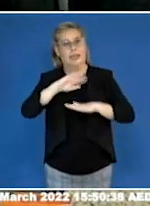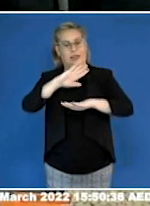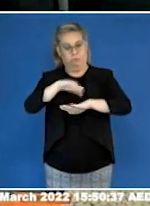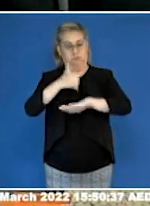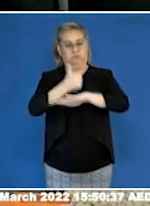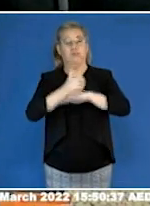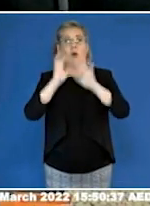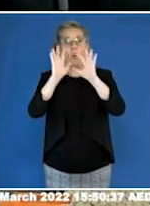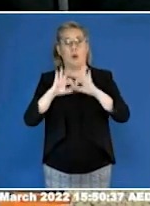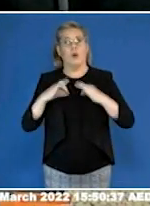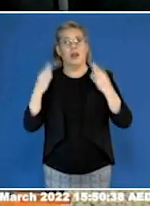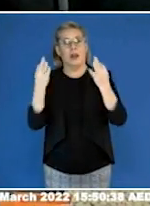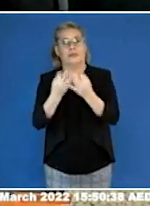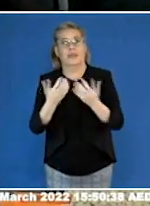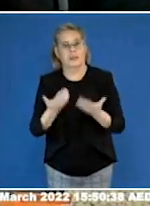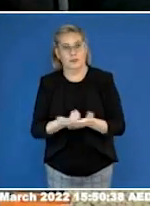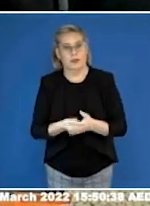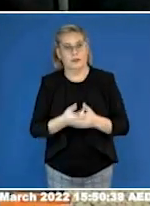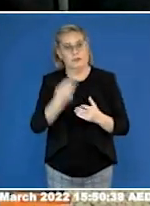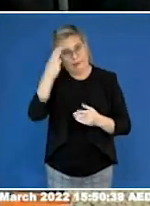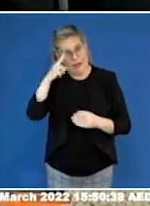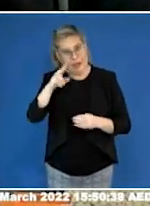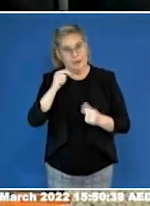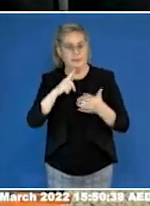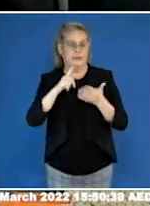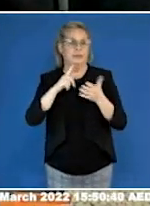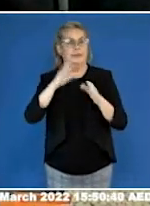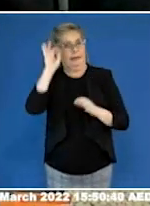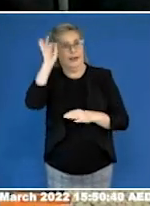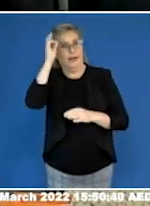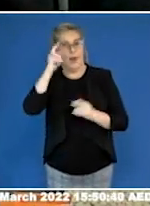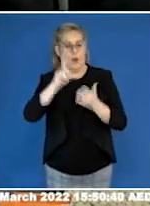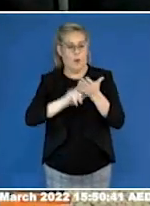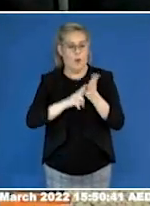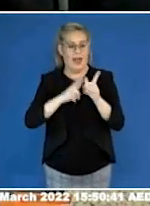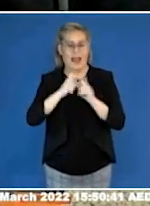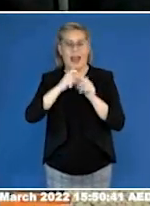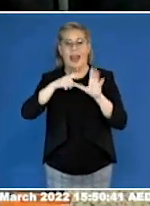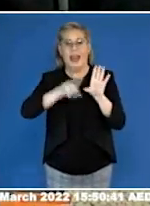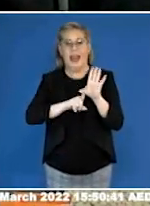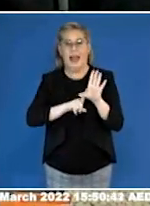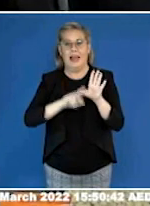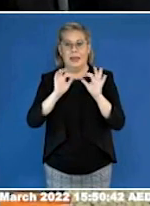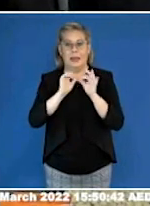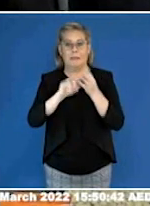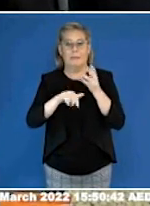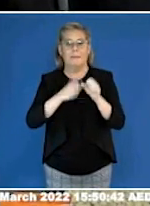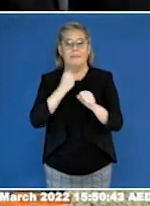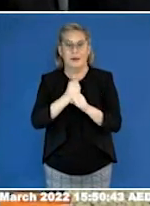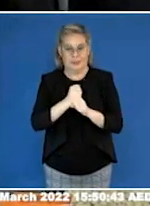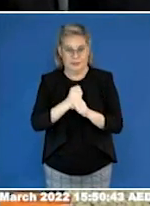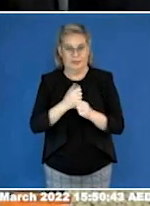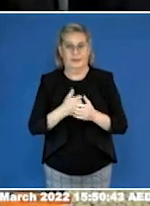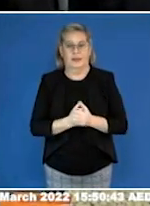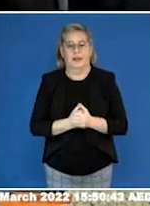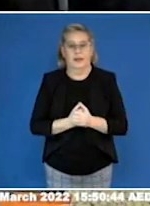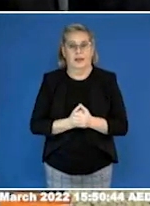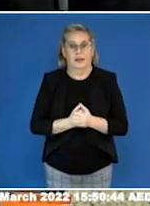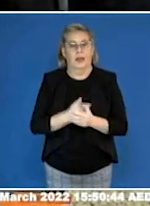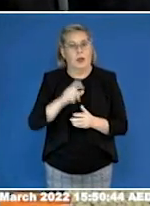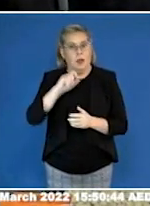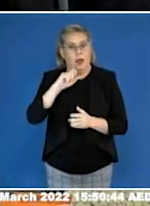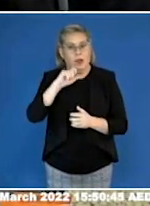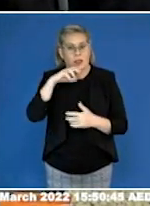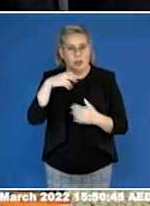her oath and affirmations before coming on screen and so too has Nikita and we'll hear from Nikita in a